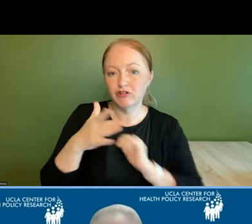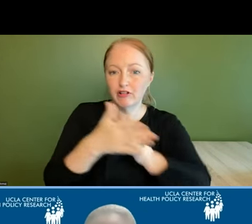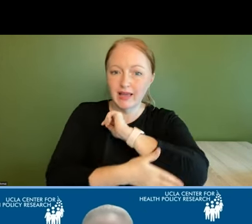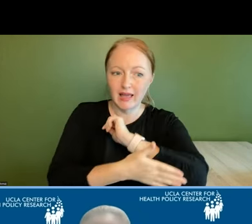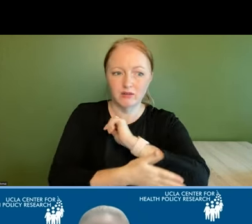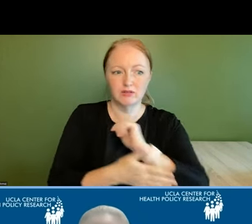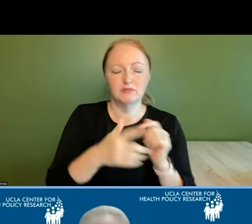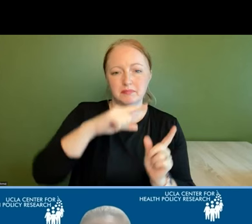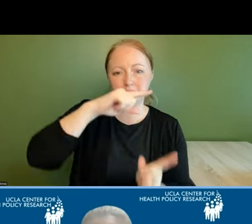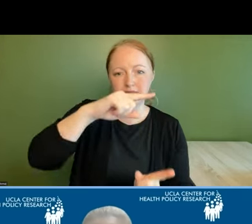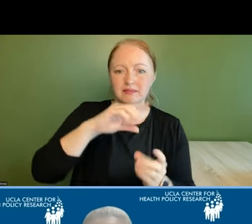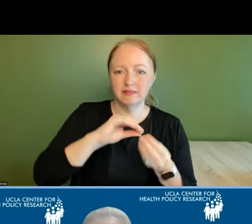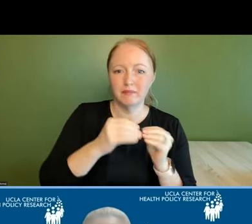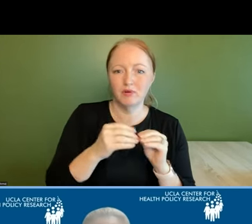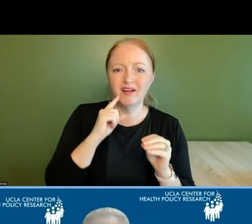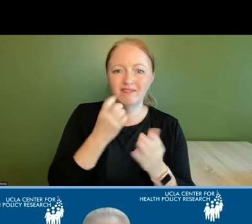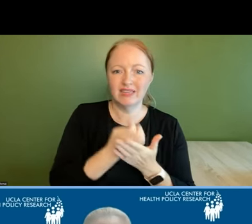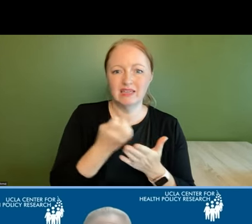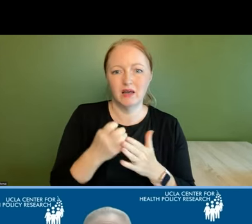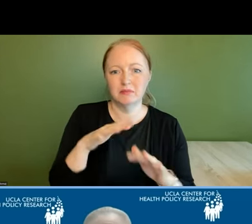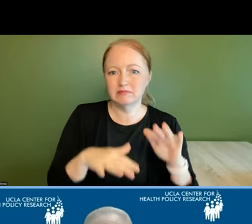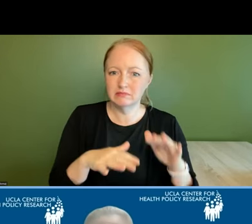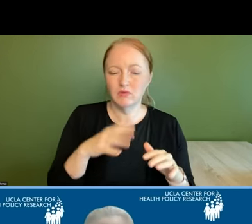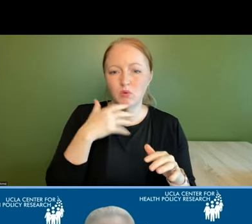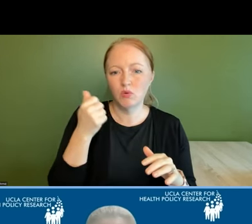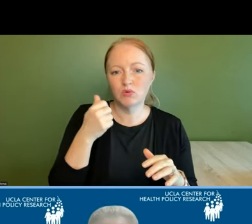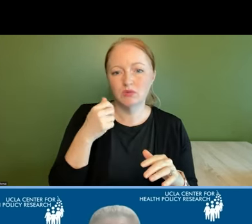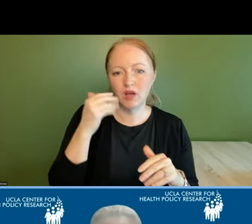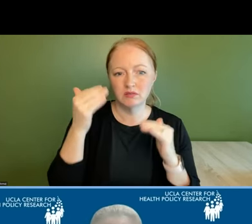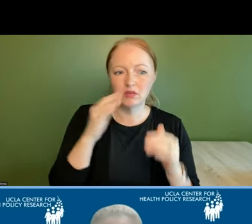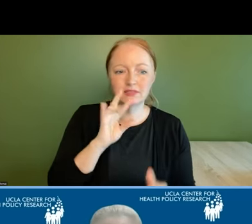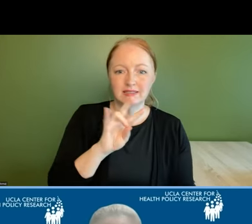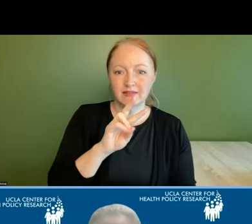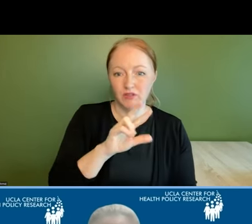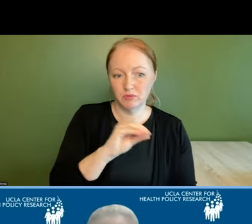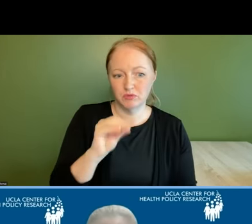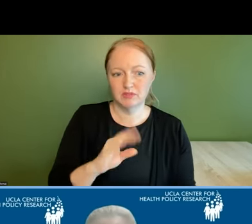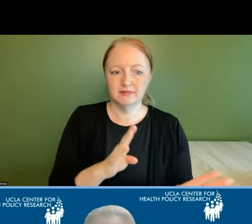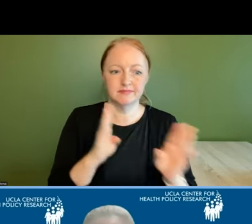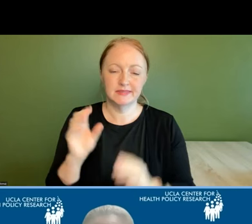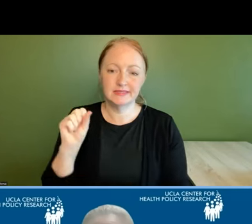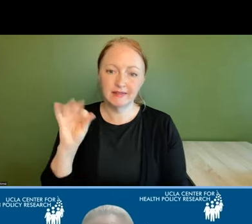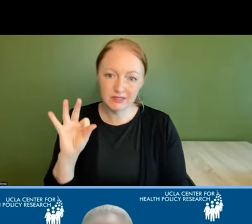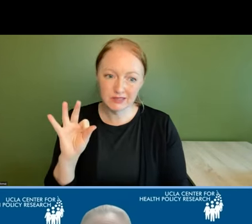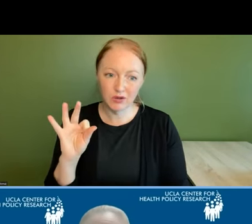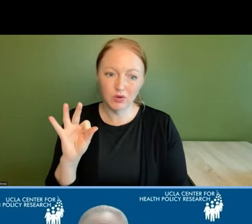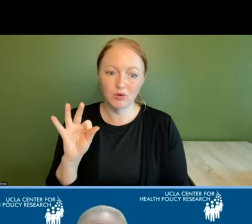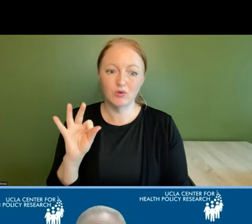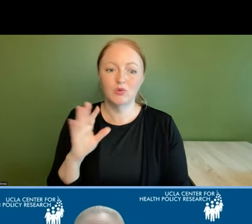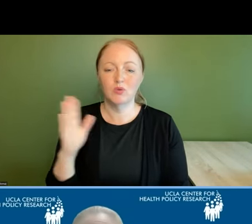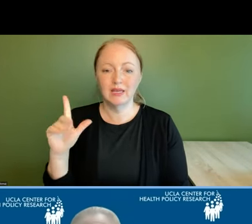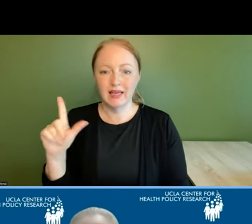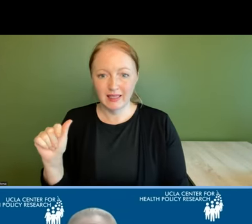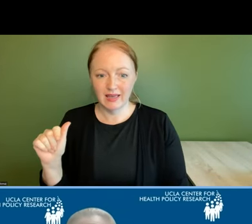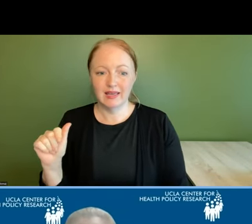has the largest representation of economically insecure single older adults at 73 percent followed by san francisco and the city of la